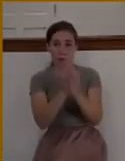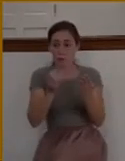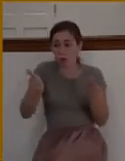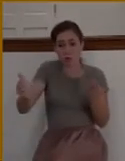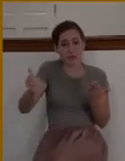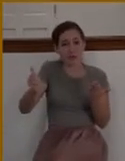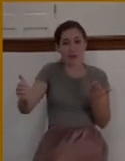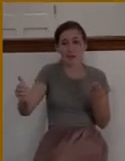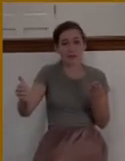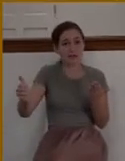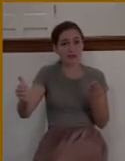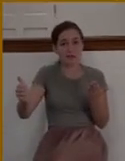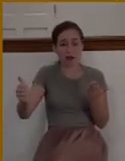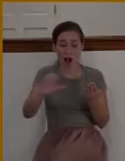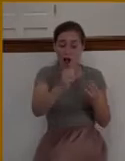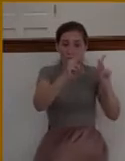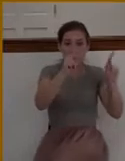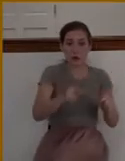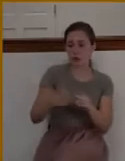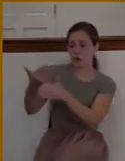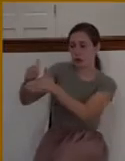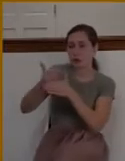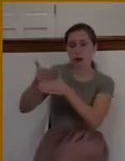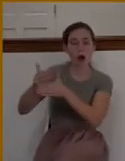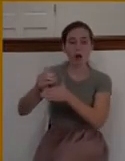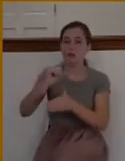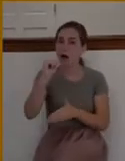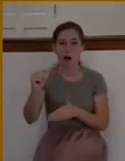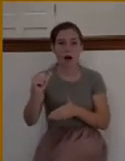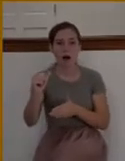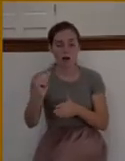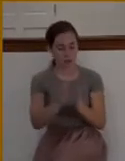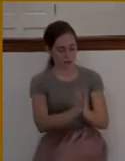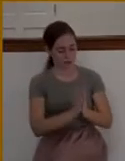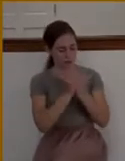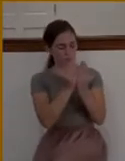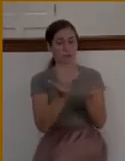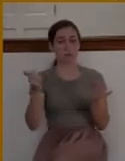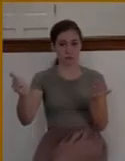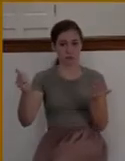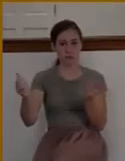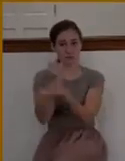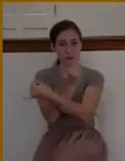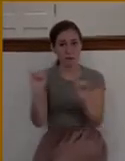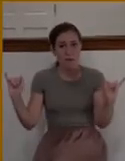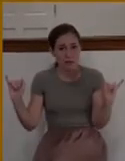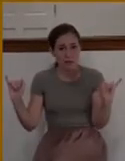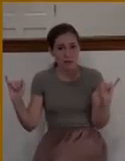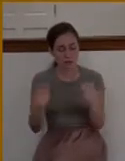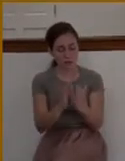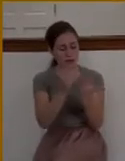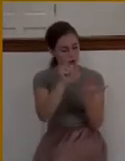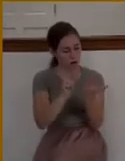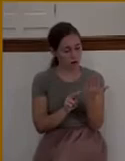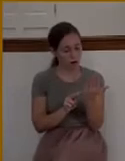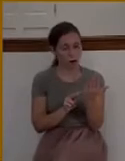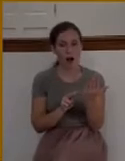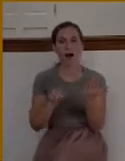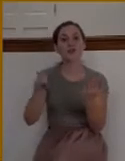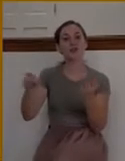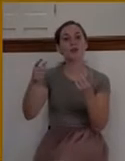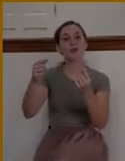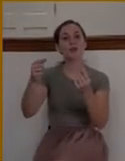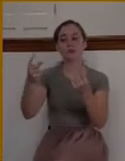all this in the Bible. She put all this together. She came into my office and she was crying. She was